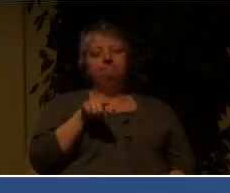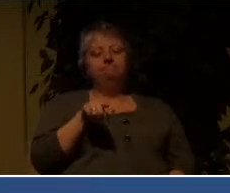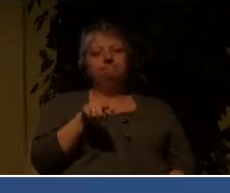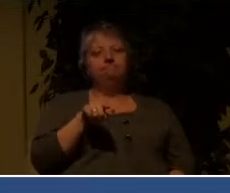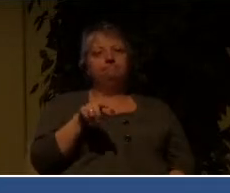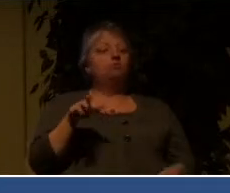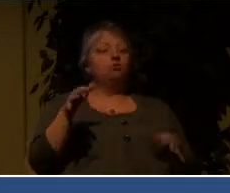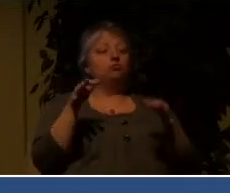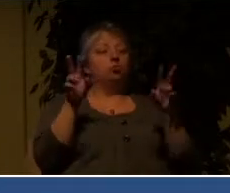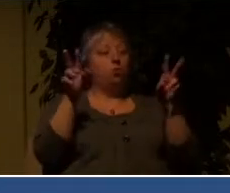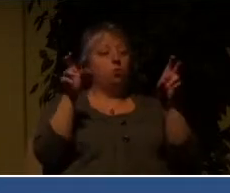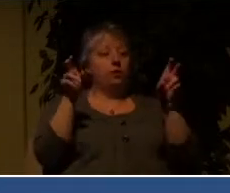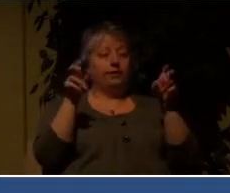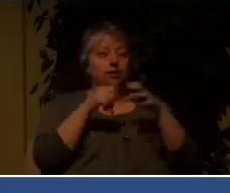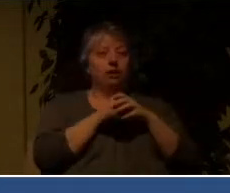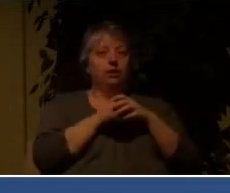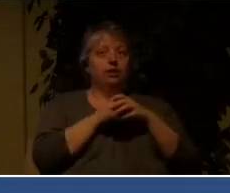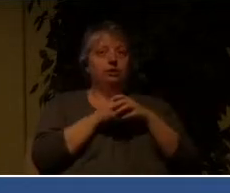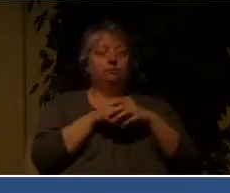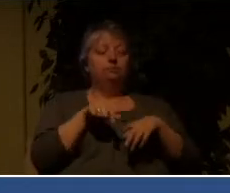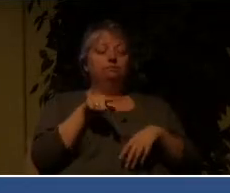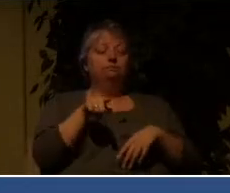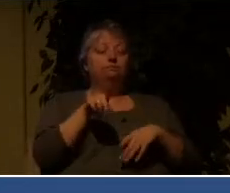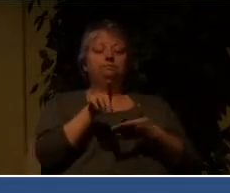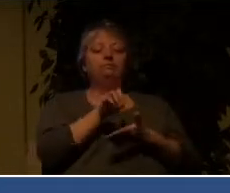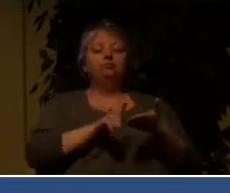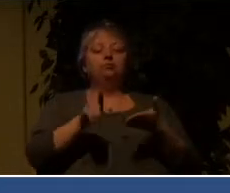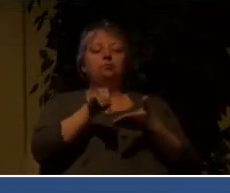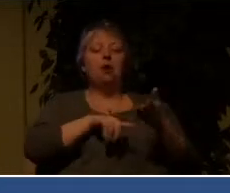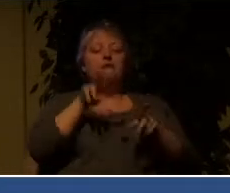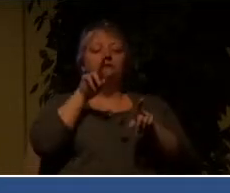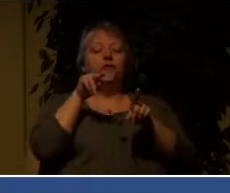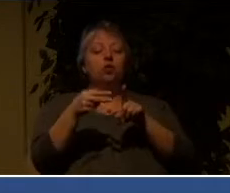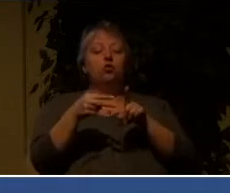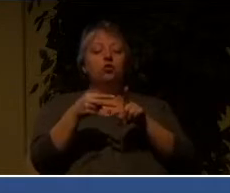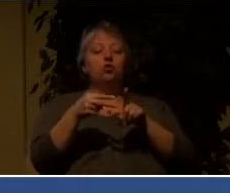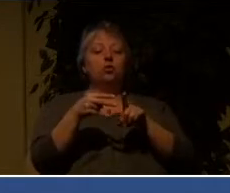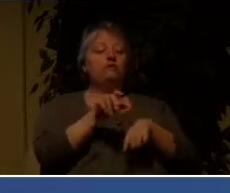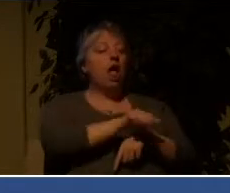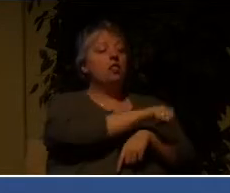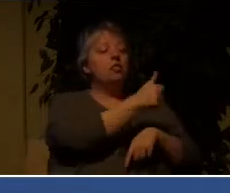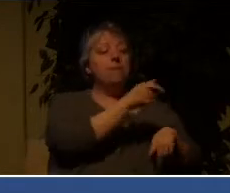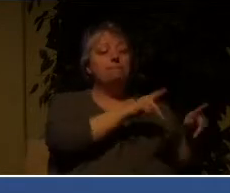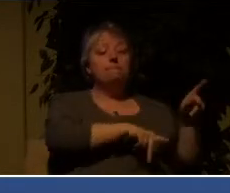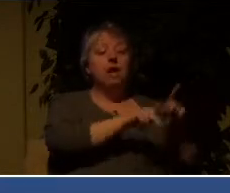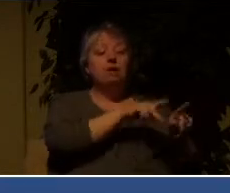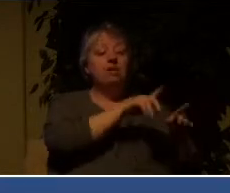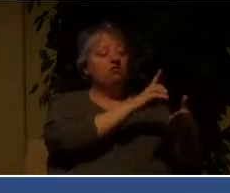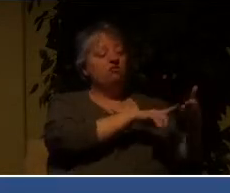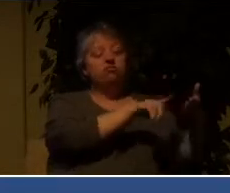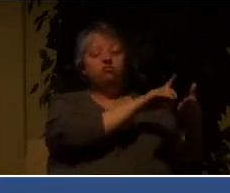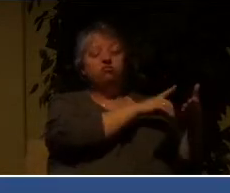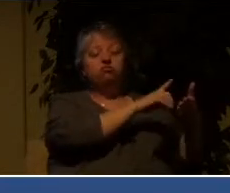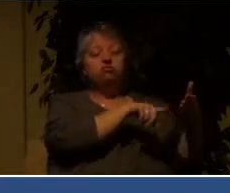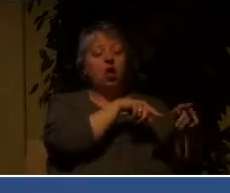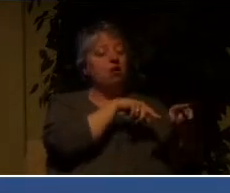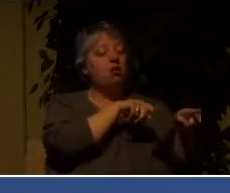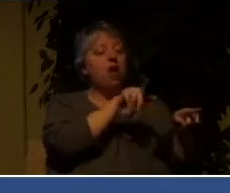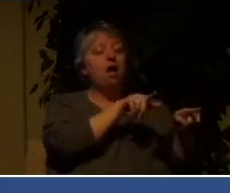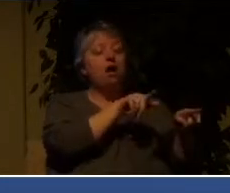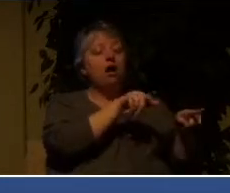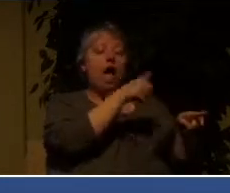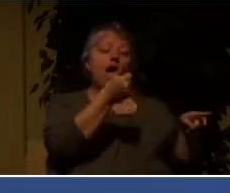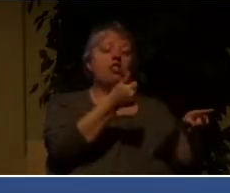the quotation, discriminatory views of other people who have different faiths, values, and